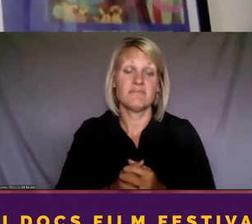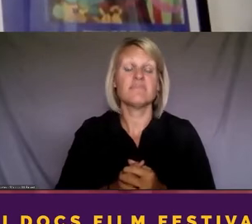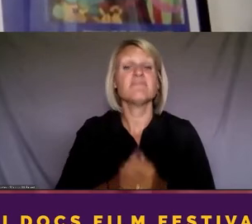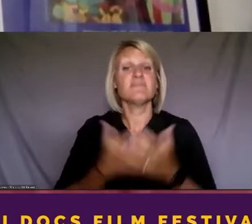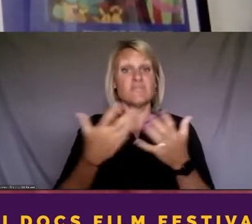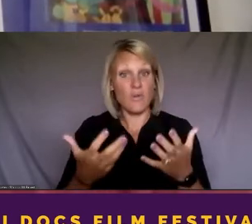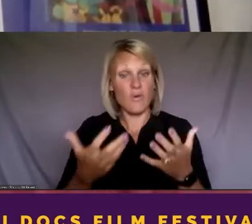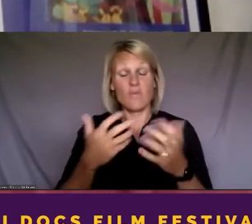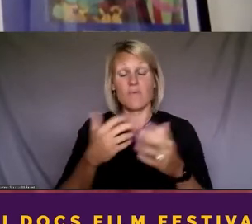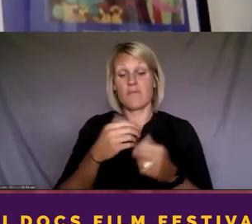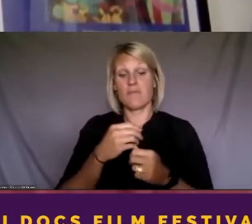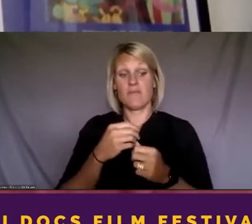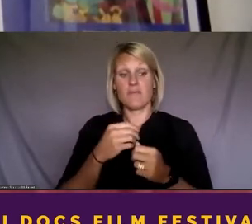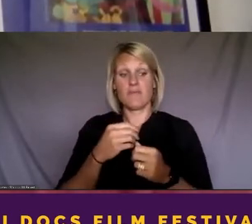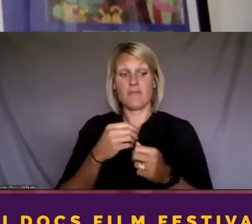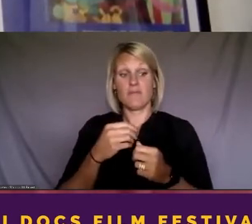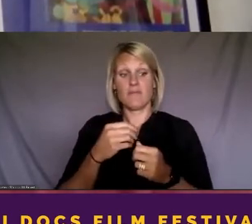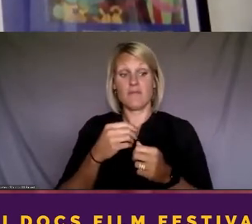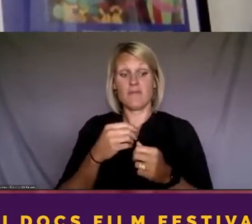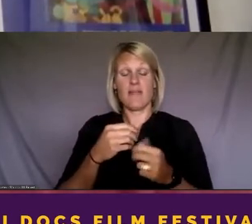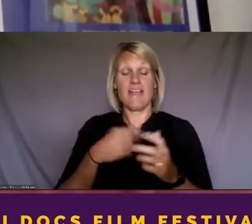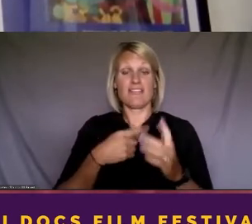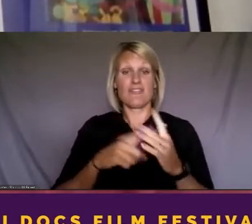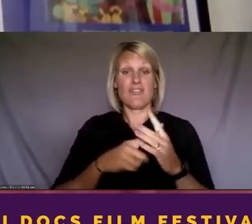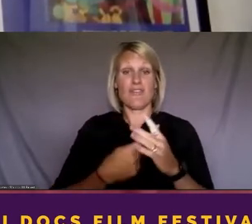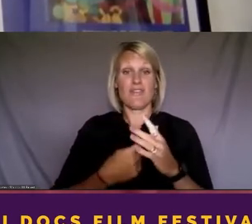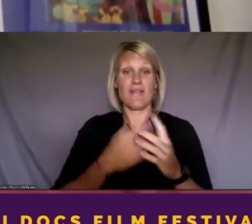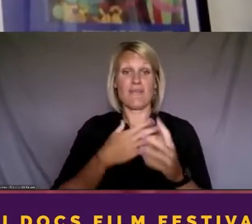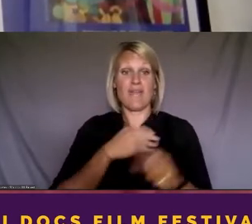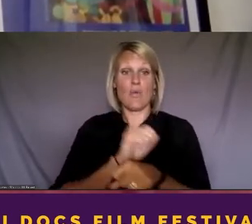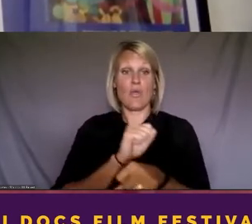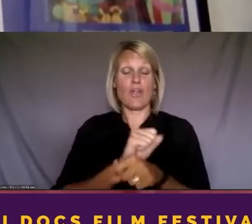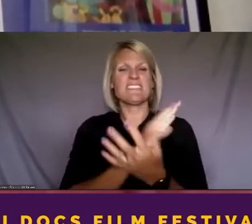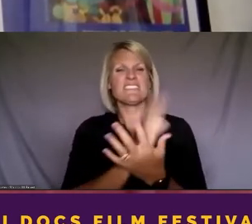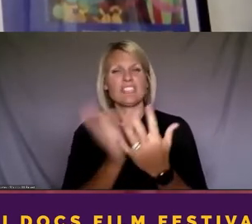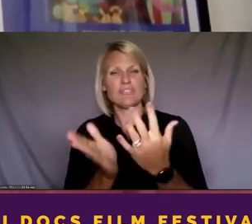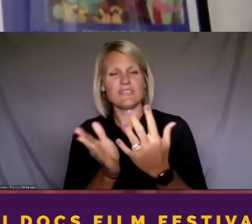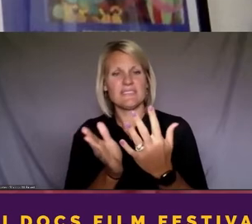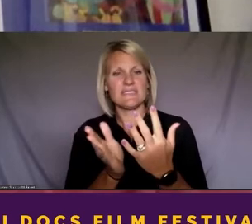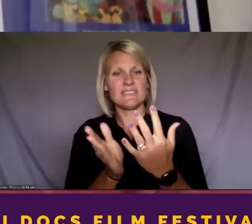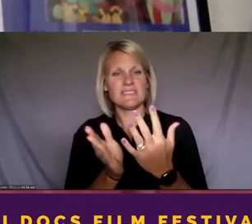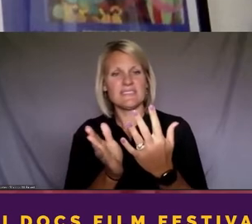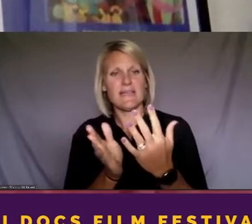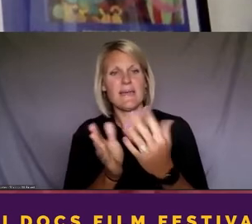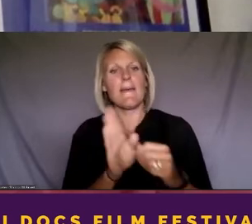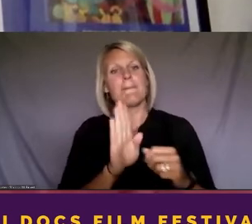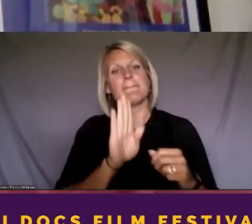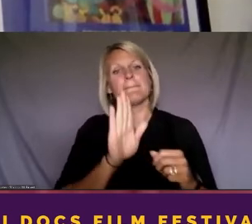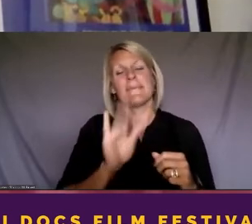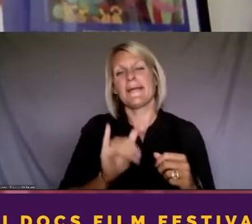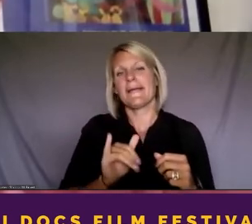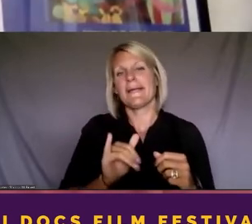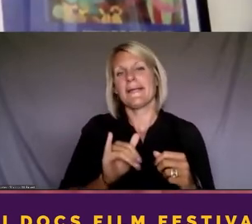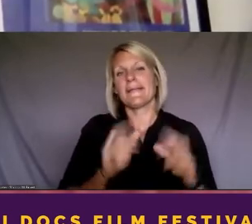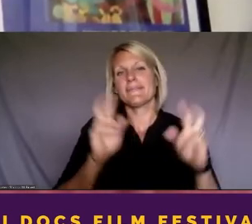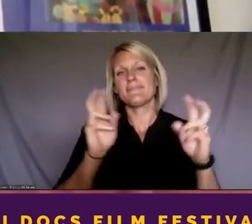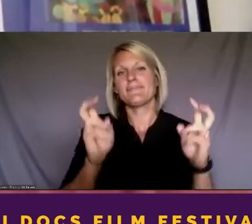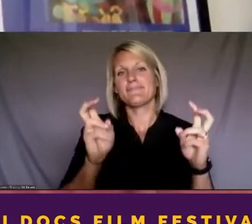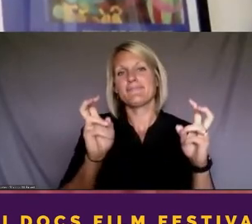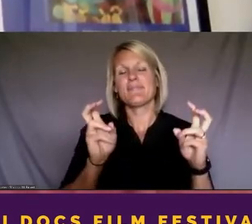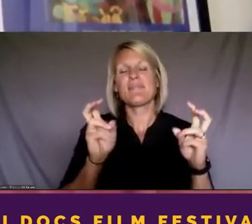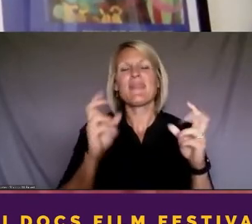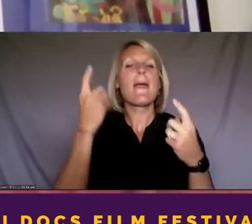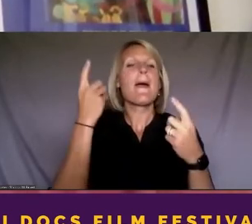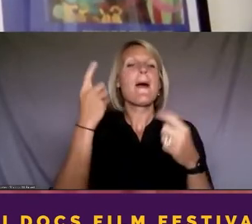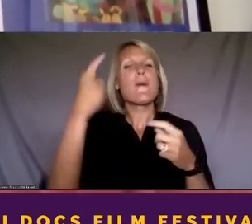my work with the series by convening what we call as Impact Producers a brain trust, which is